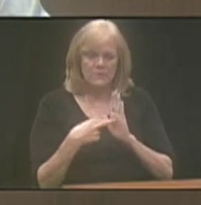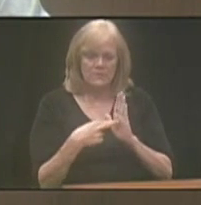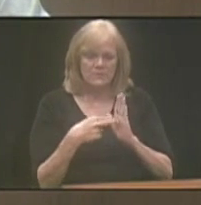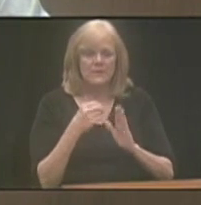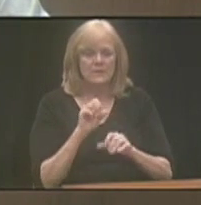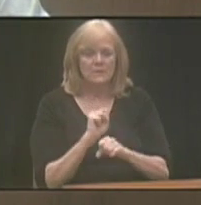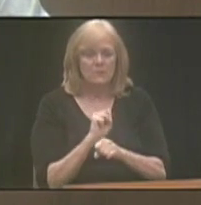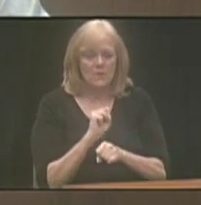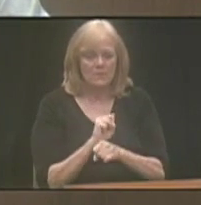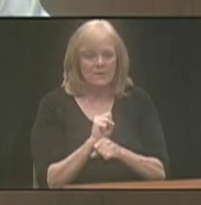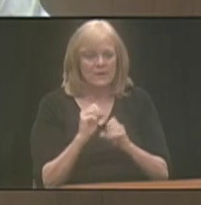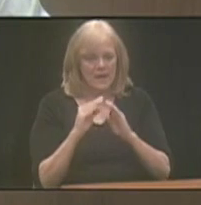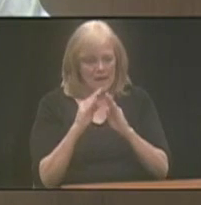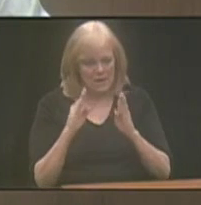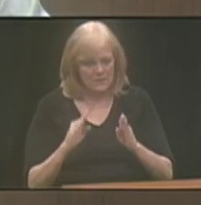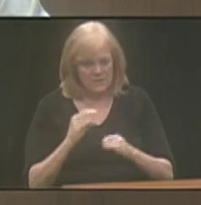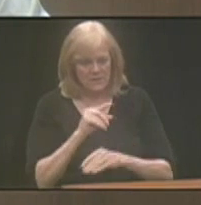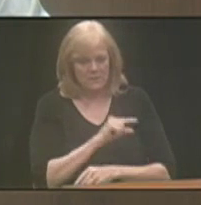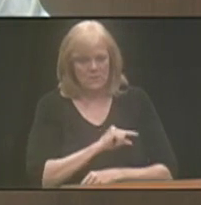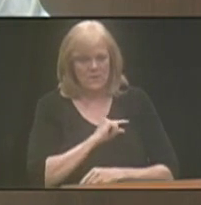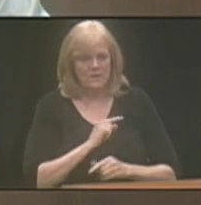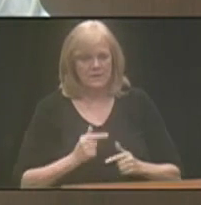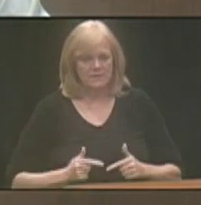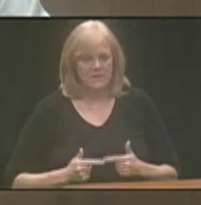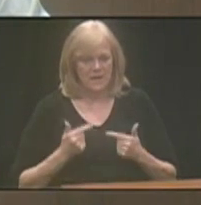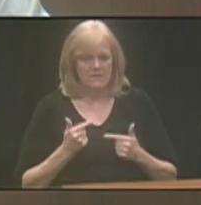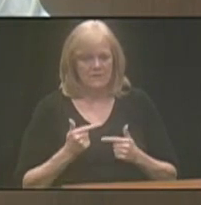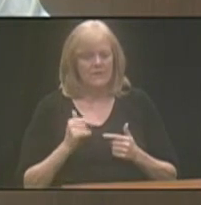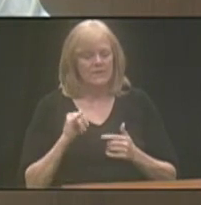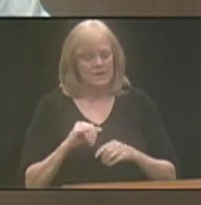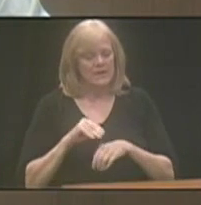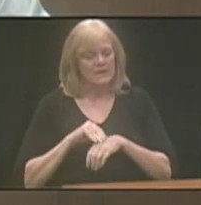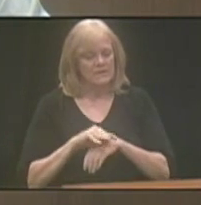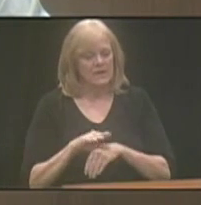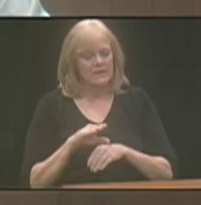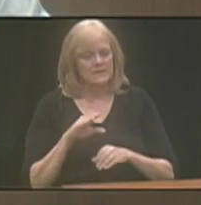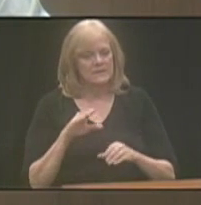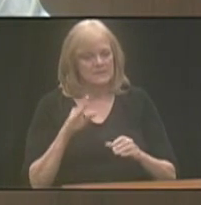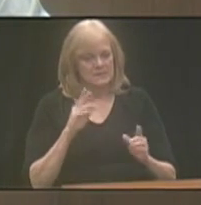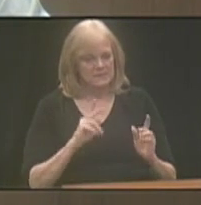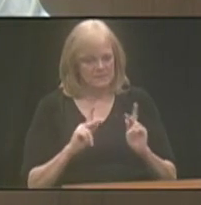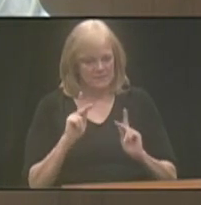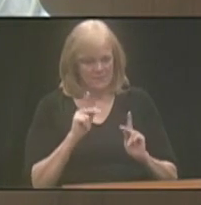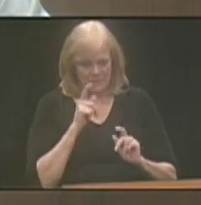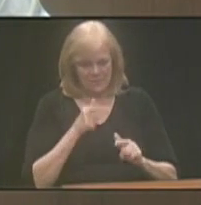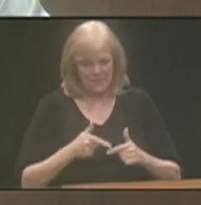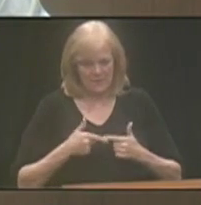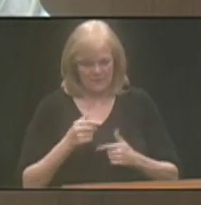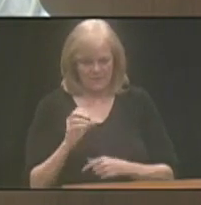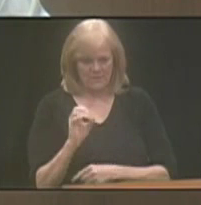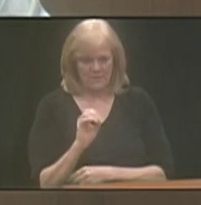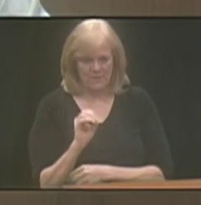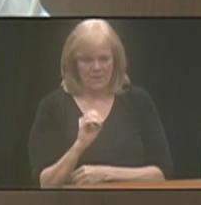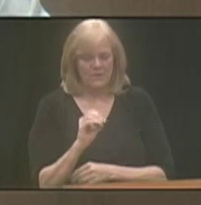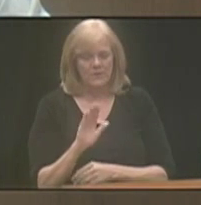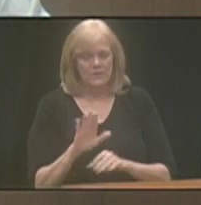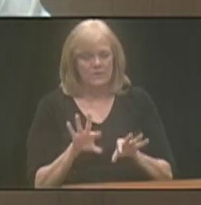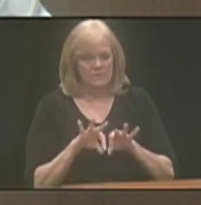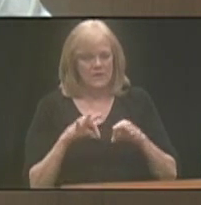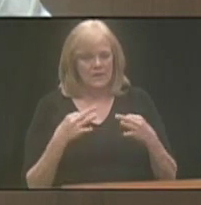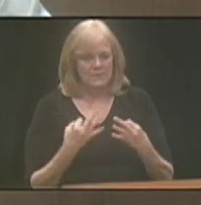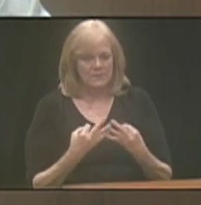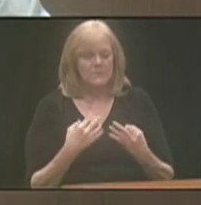employment, housing, and quality of life affecting city citizens with disabilities and their respective families.